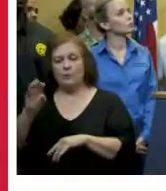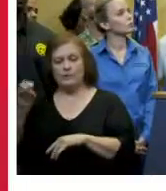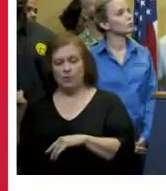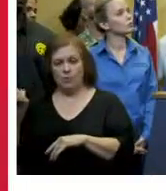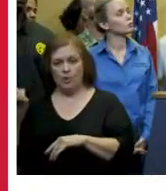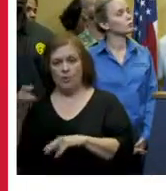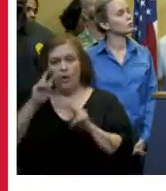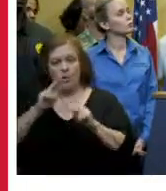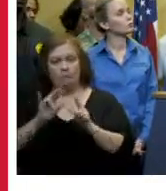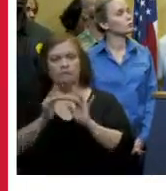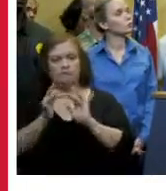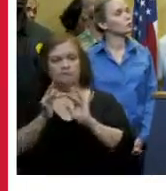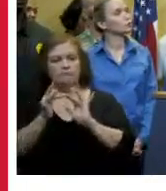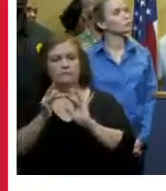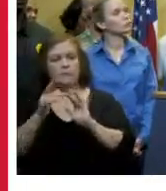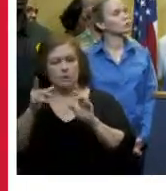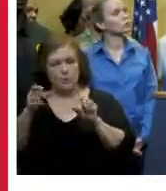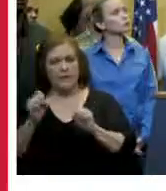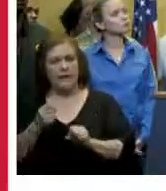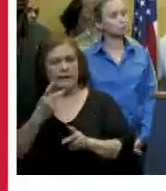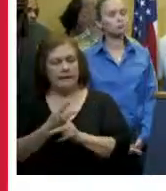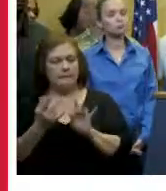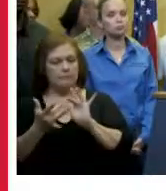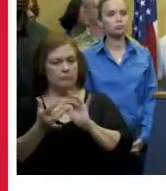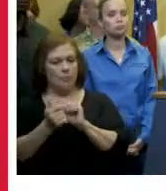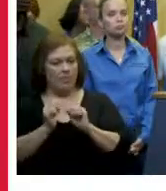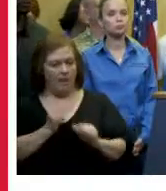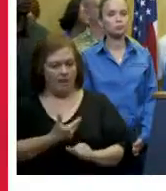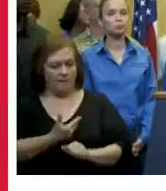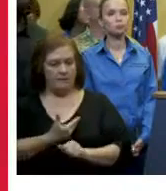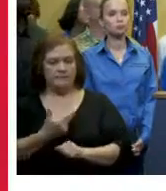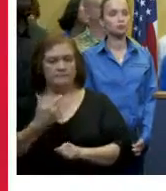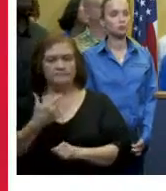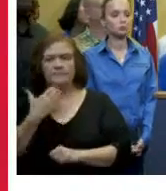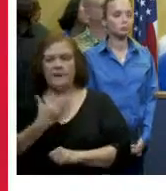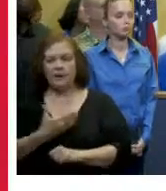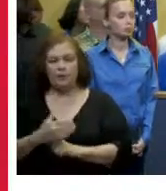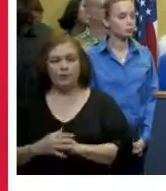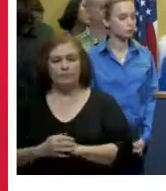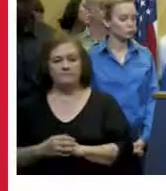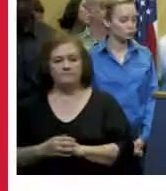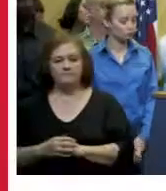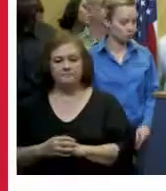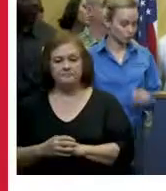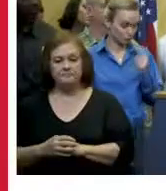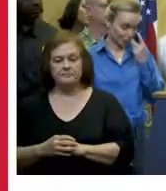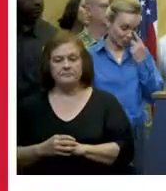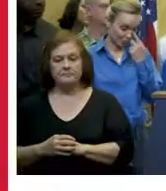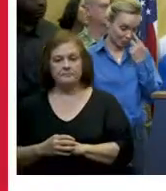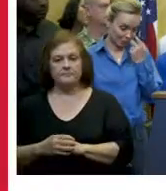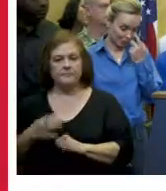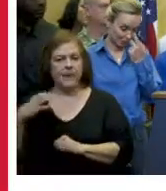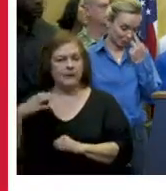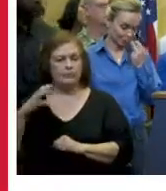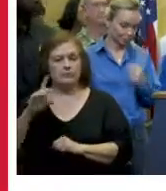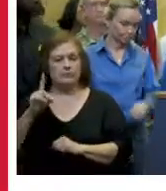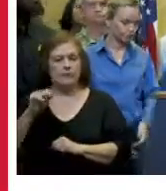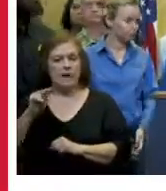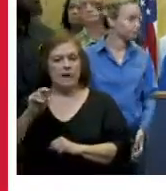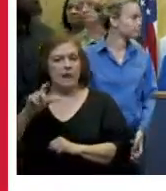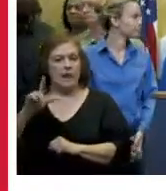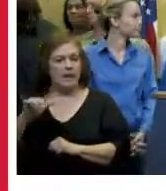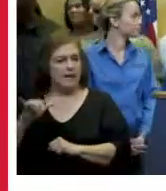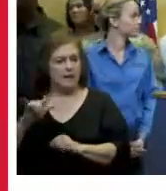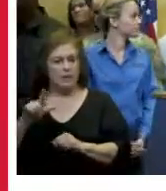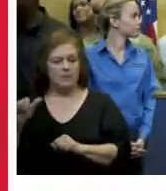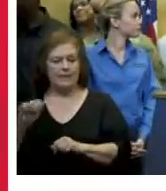look at our website and social media so you can stay informed thank you thank you so much alex i'm going to call on colonel donley who was the